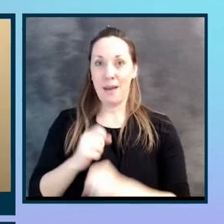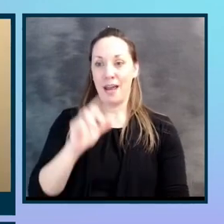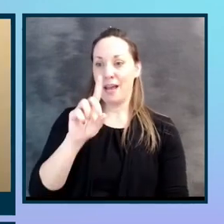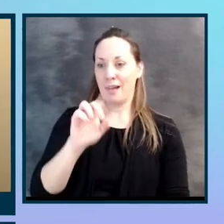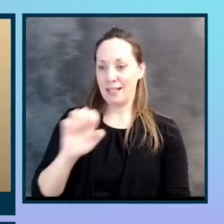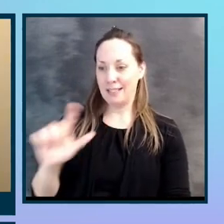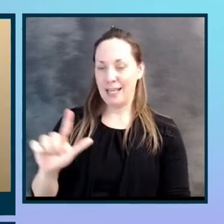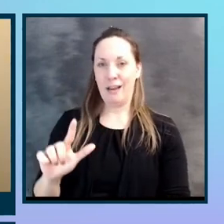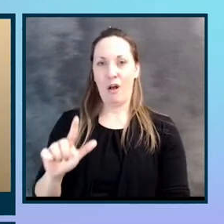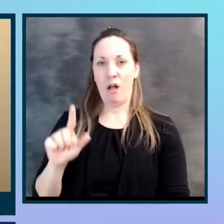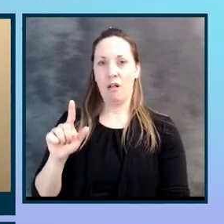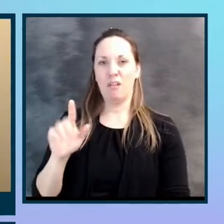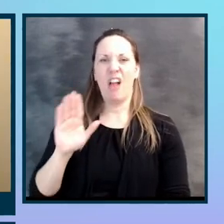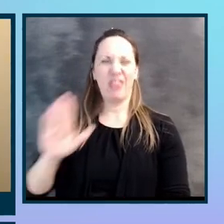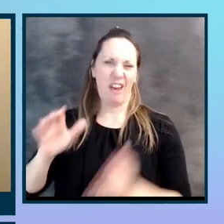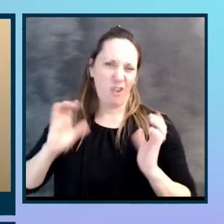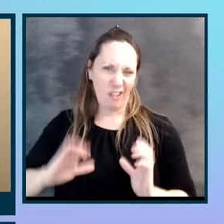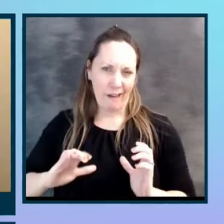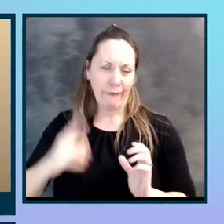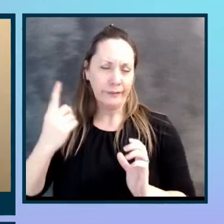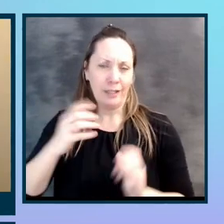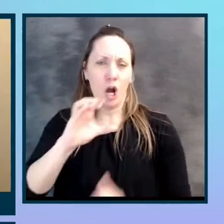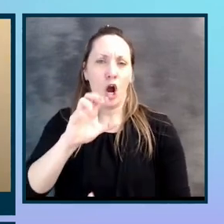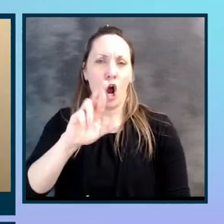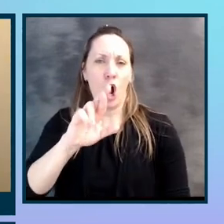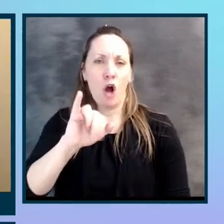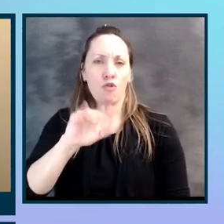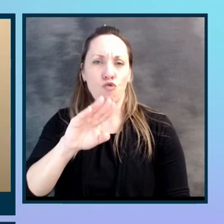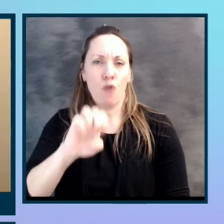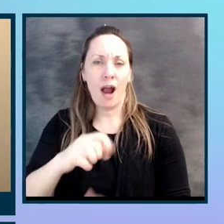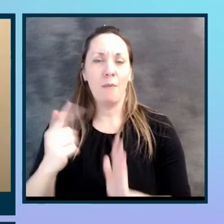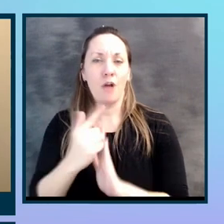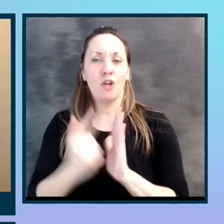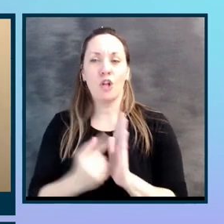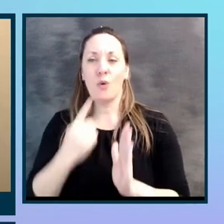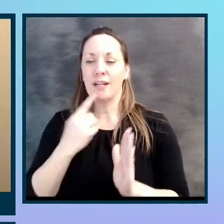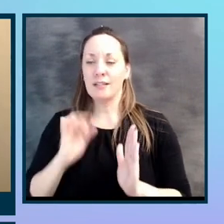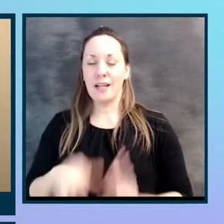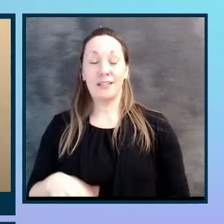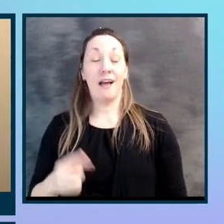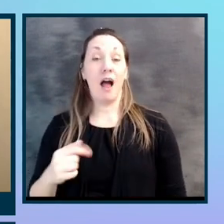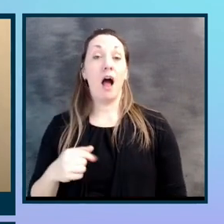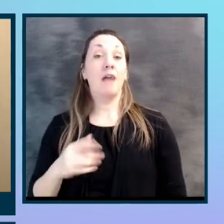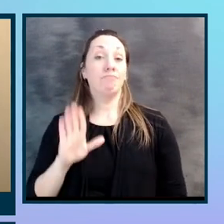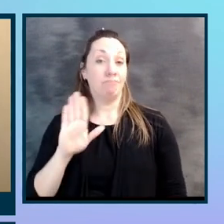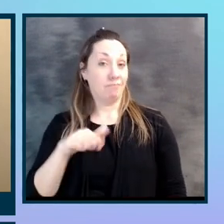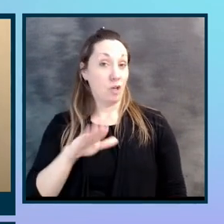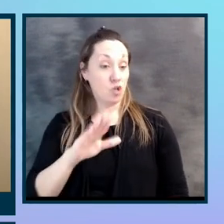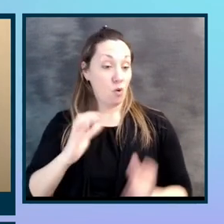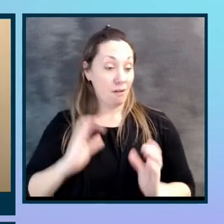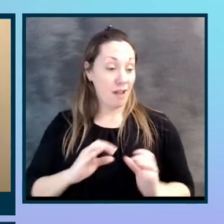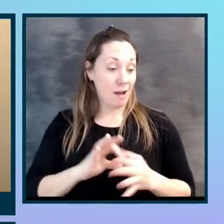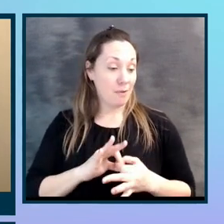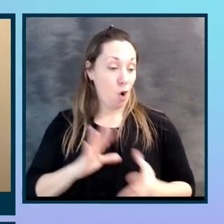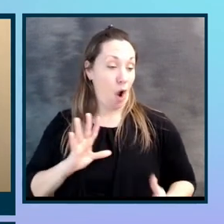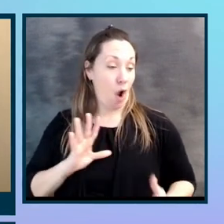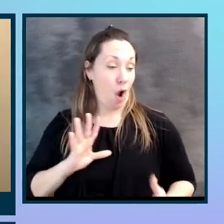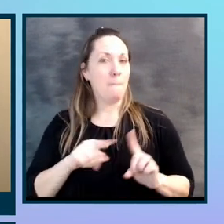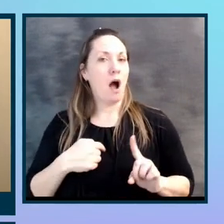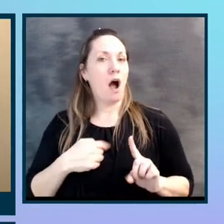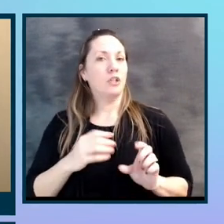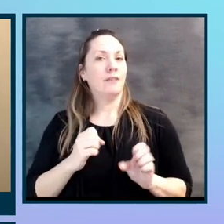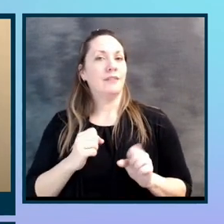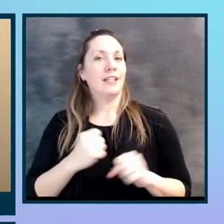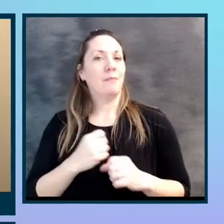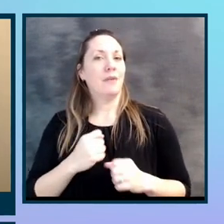committed some crime. And the lawyer goes out and he talks and he's like, you, I'm going to let your client off, but you need to give me the number one pick in our fantasy